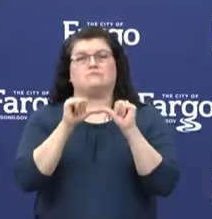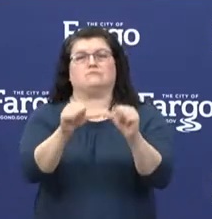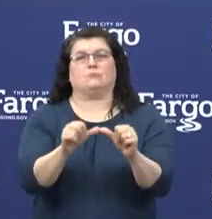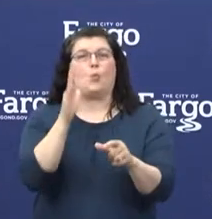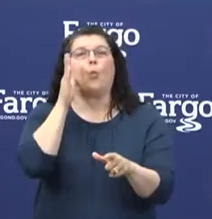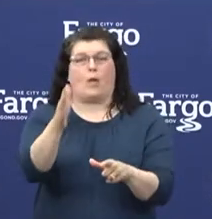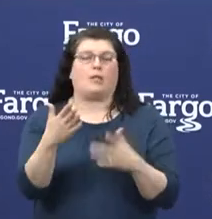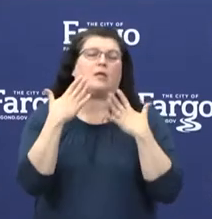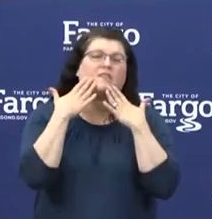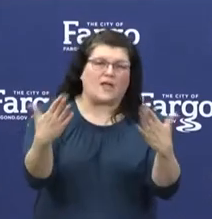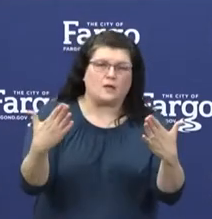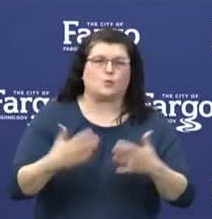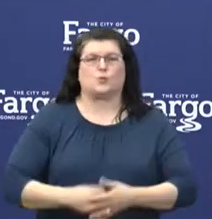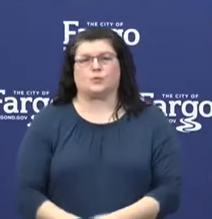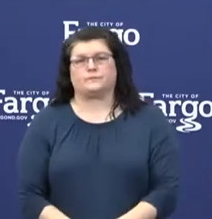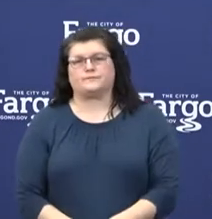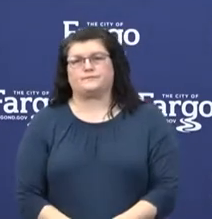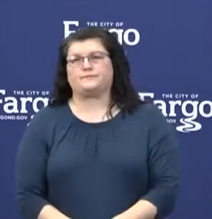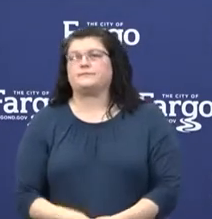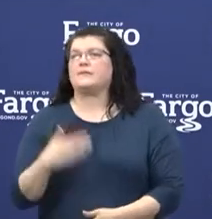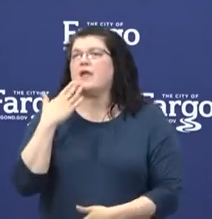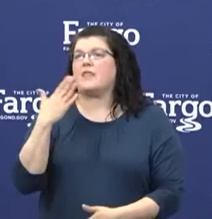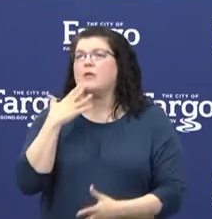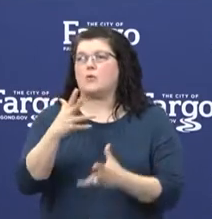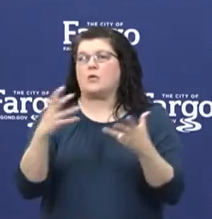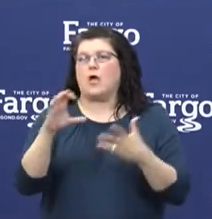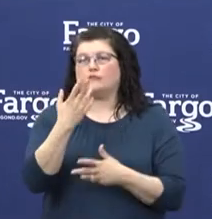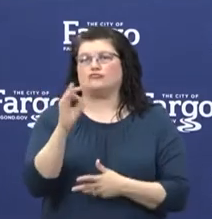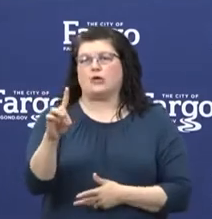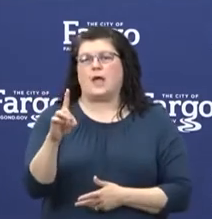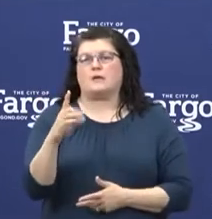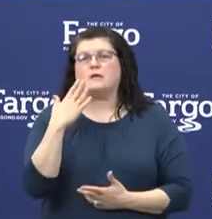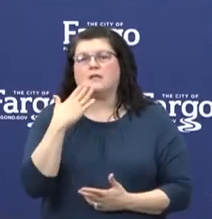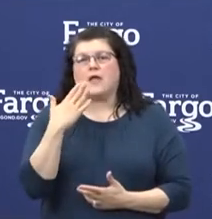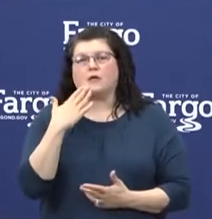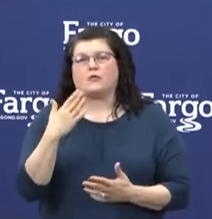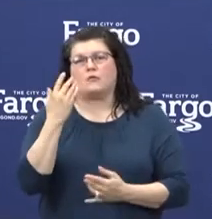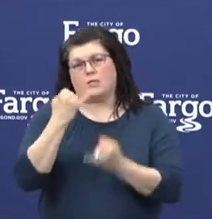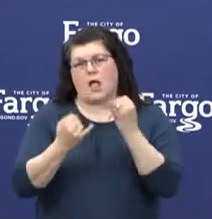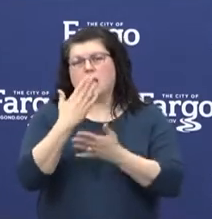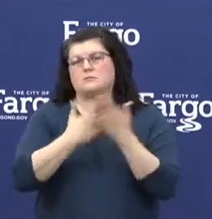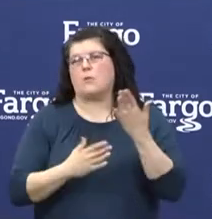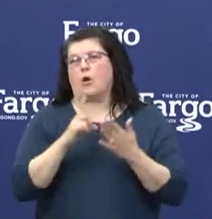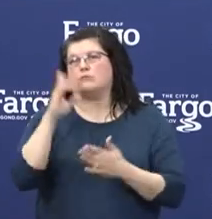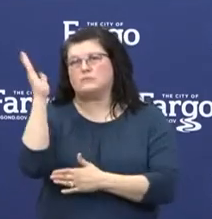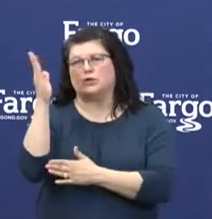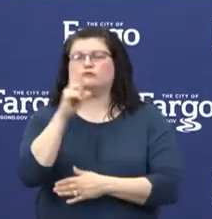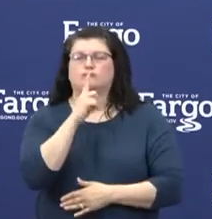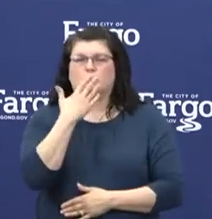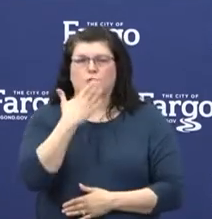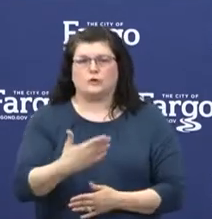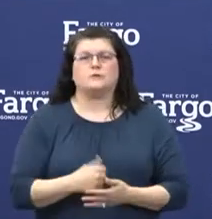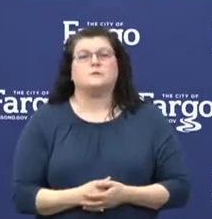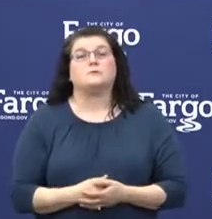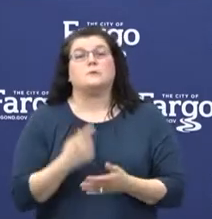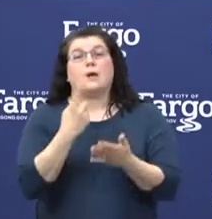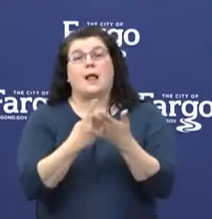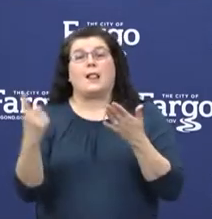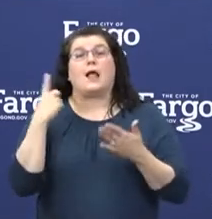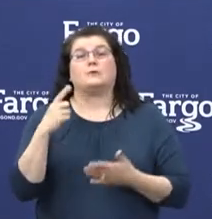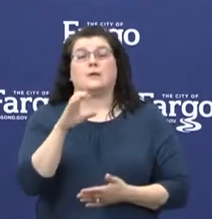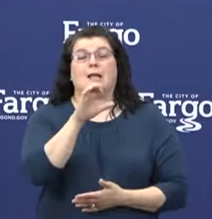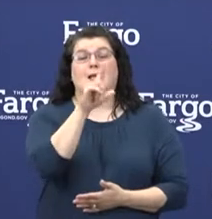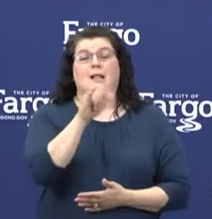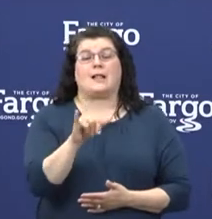Thank you. Thank you very much. Very much enjoyed the last part of your speech as well. Our last speaker is Clay County